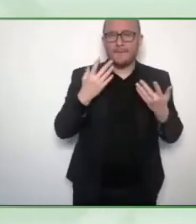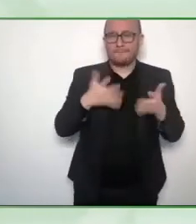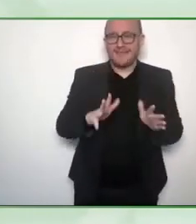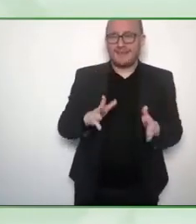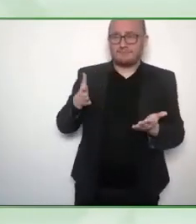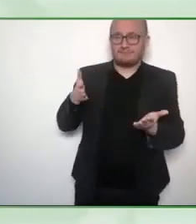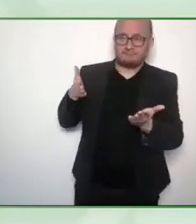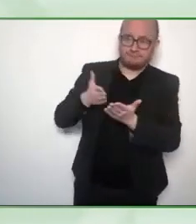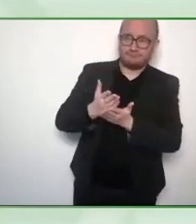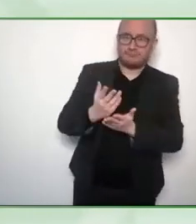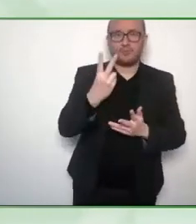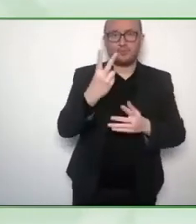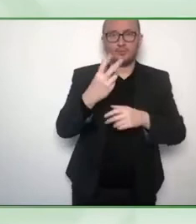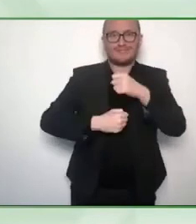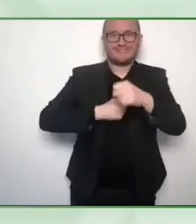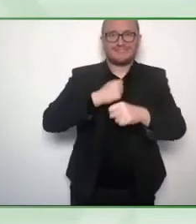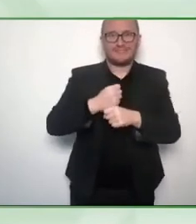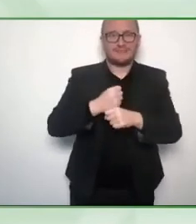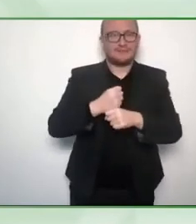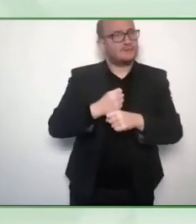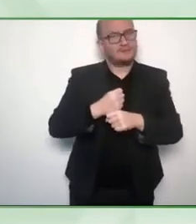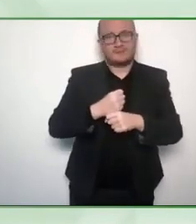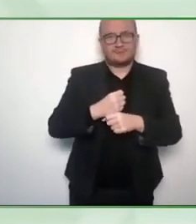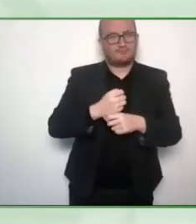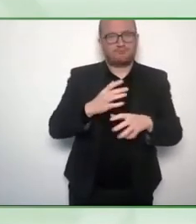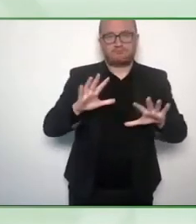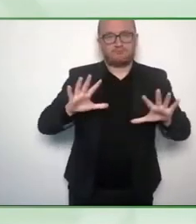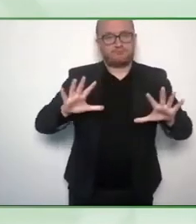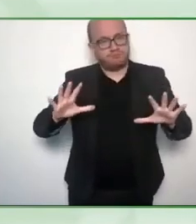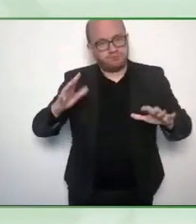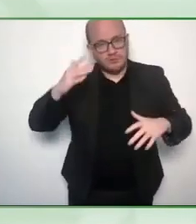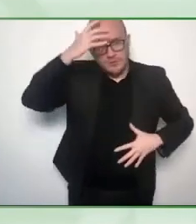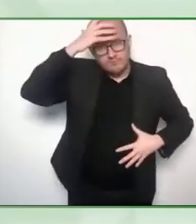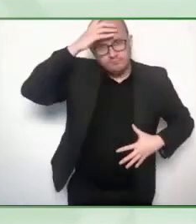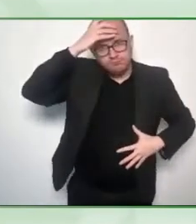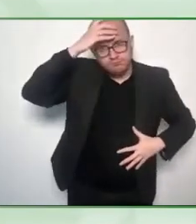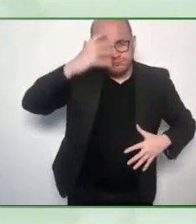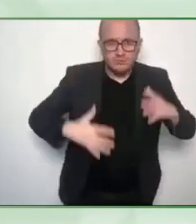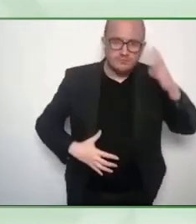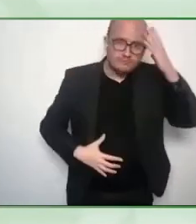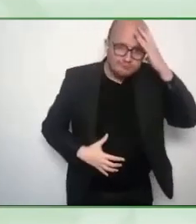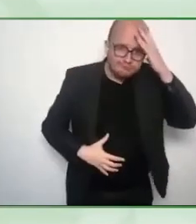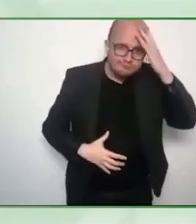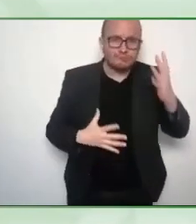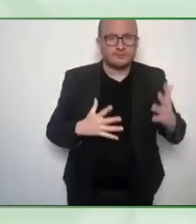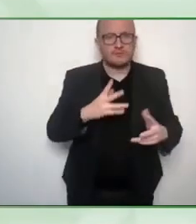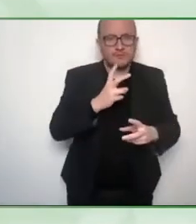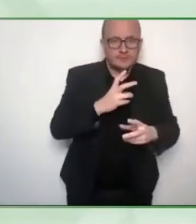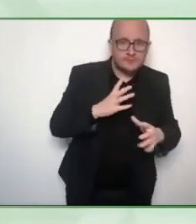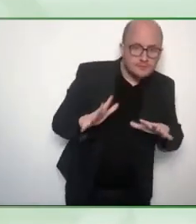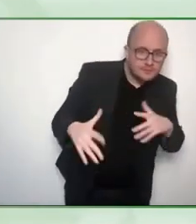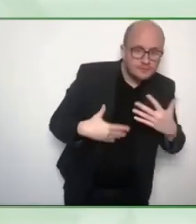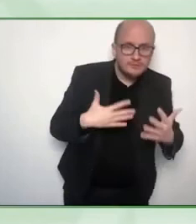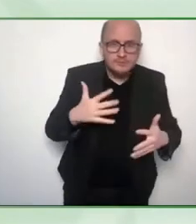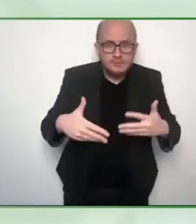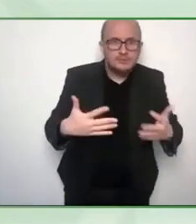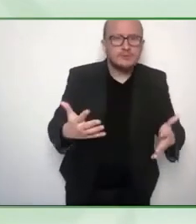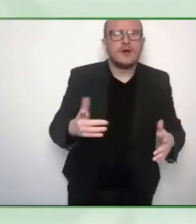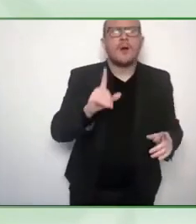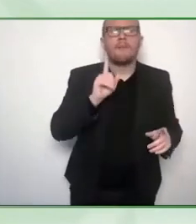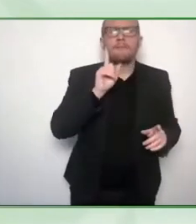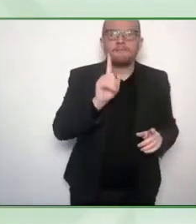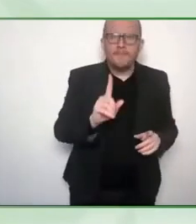lies even the big corporations like the Britain.com or the TripAdvisors or the Airbnbs also